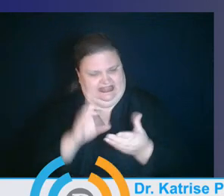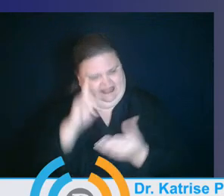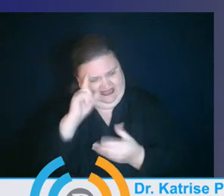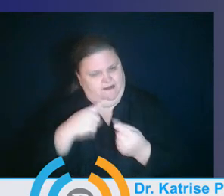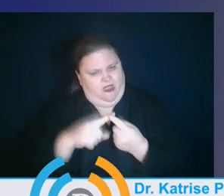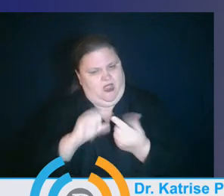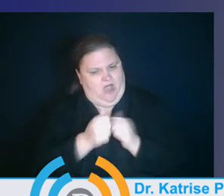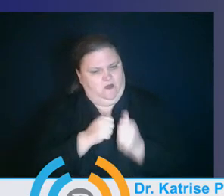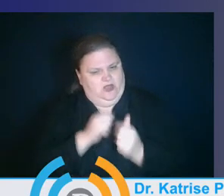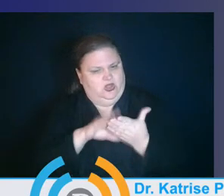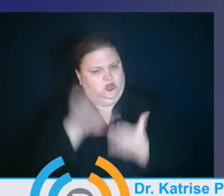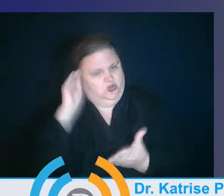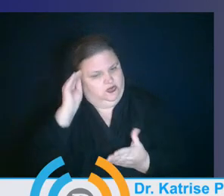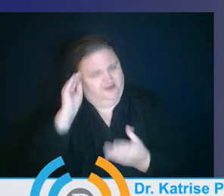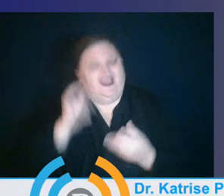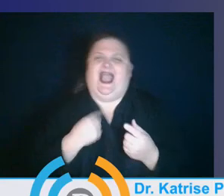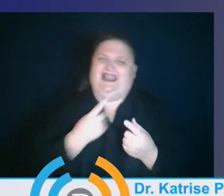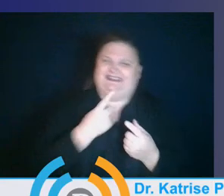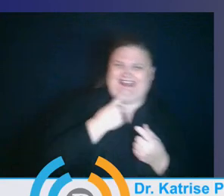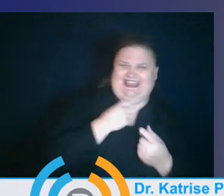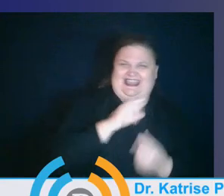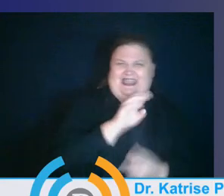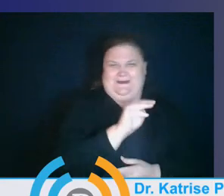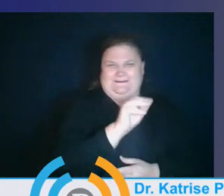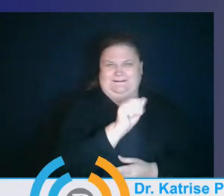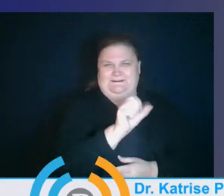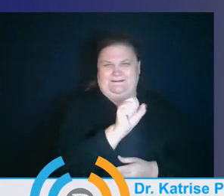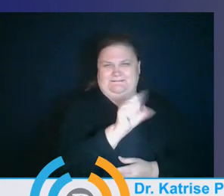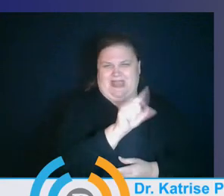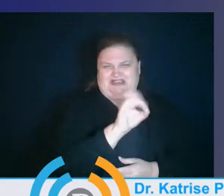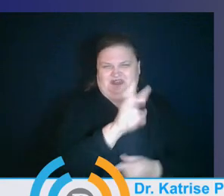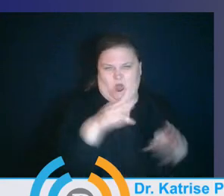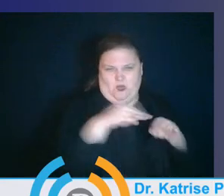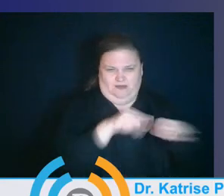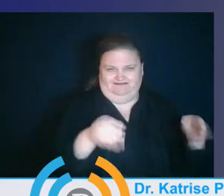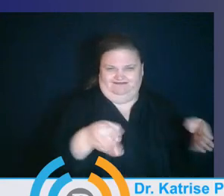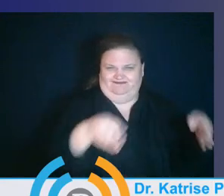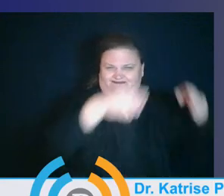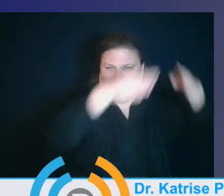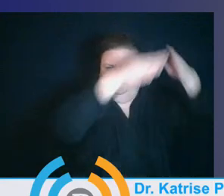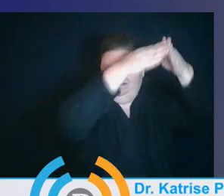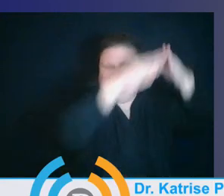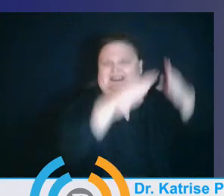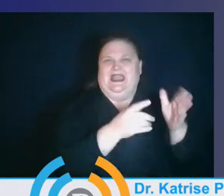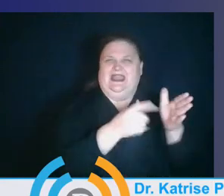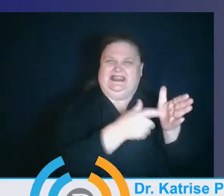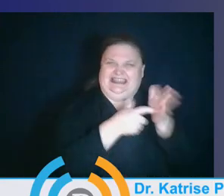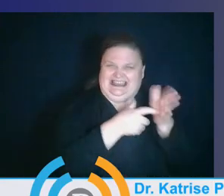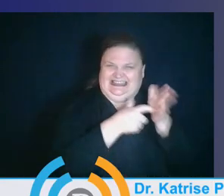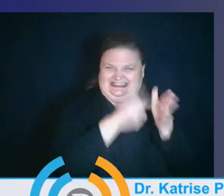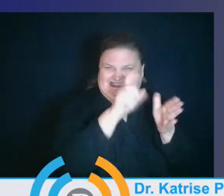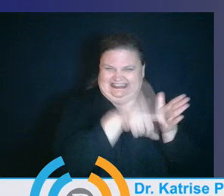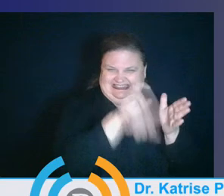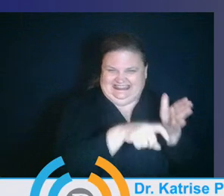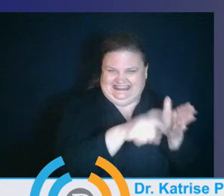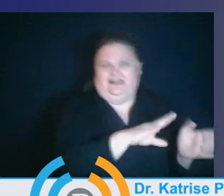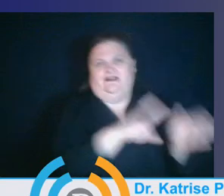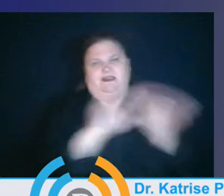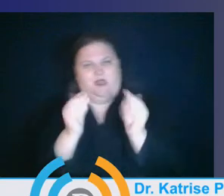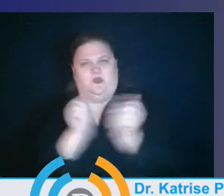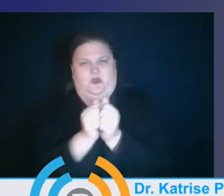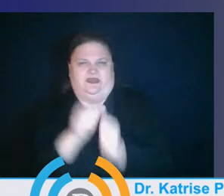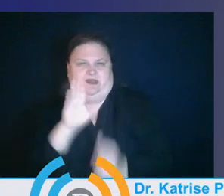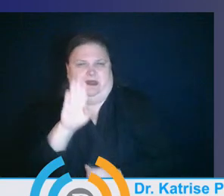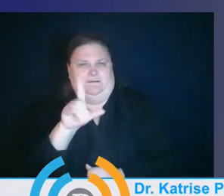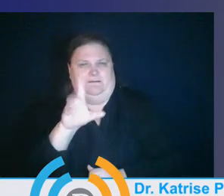Maslow's before Bloom's. And that's Maslow's hierarchy of basic needs versus Bloom's taxonomy, which is a method, a philosophical way